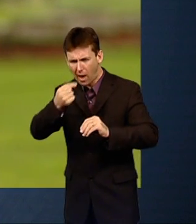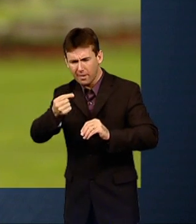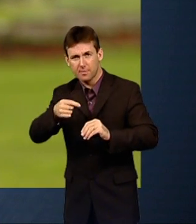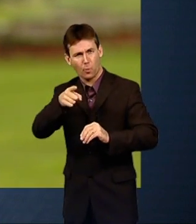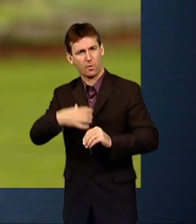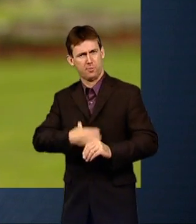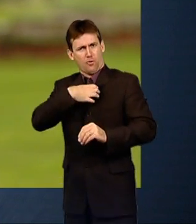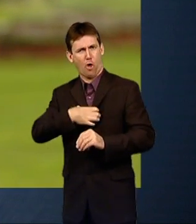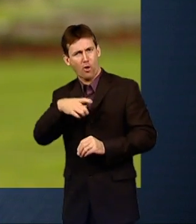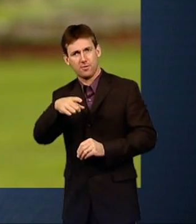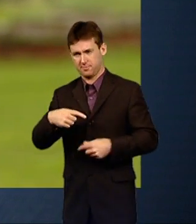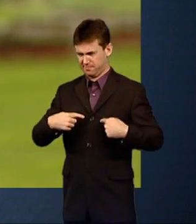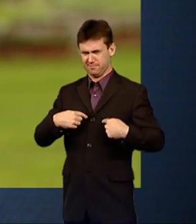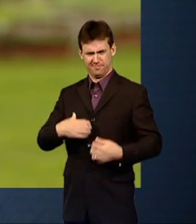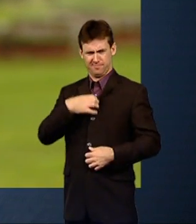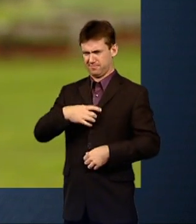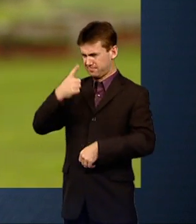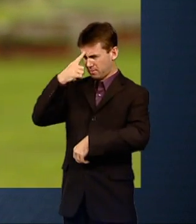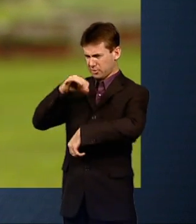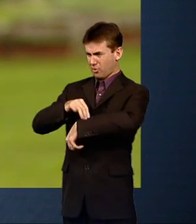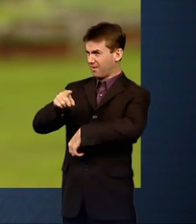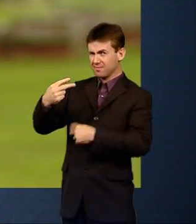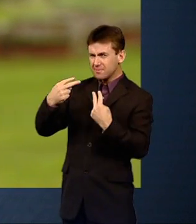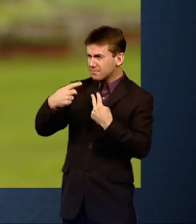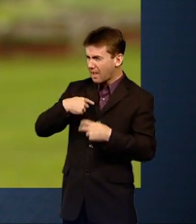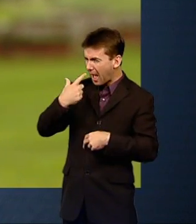otherwise, I would done that a long time ago.